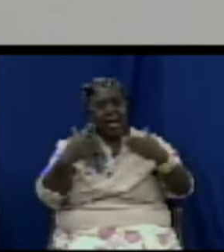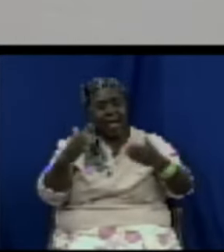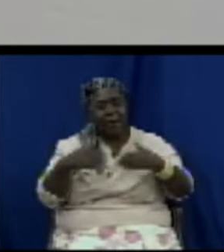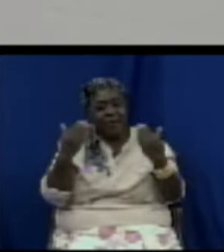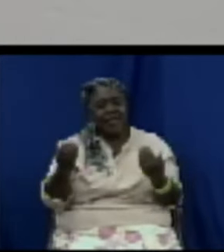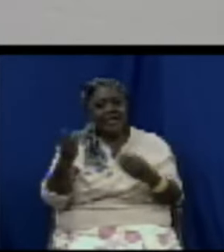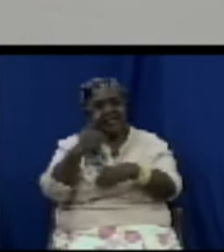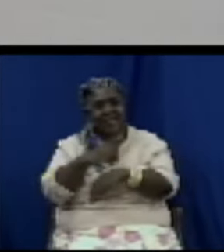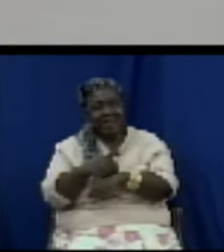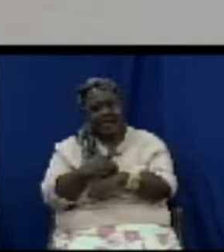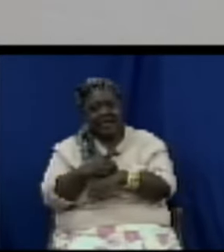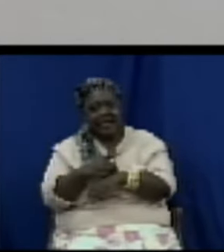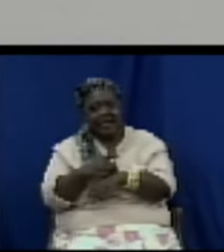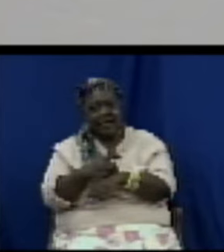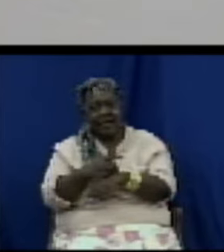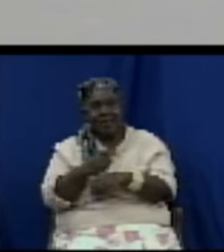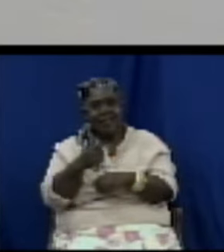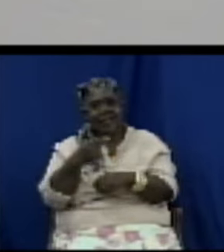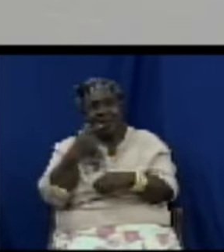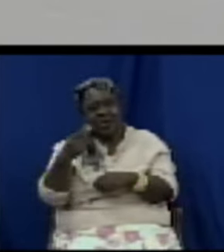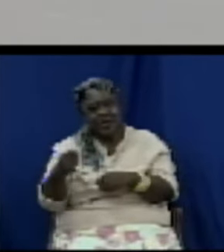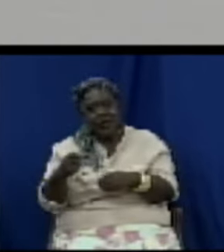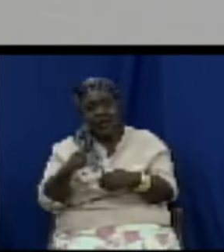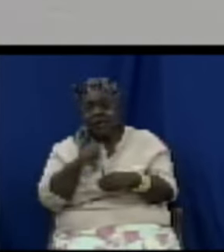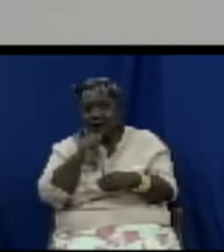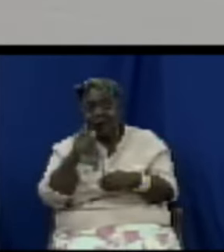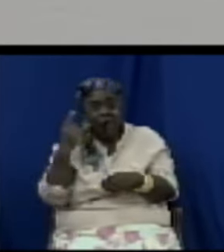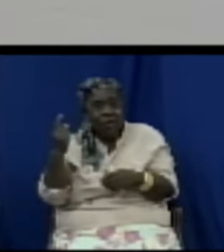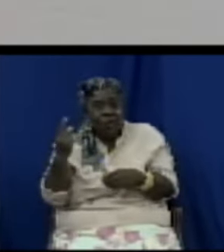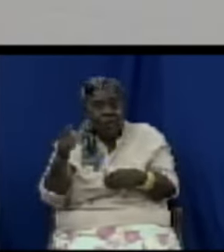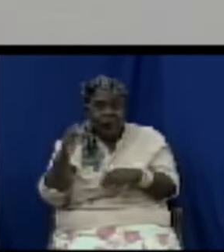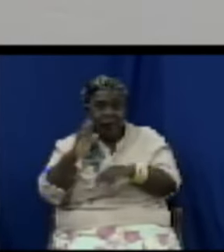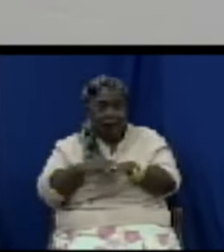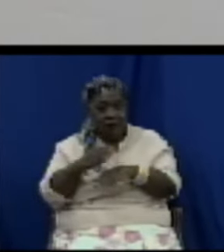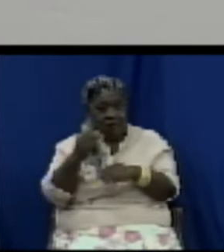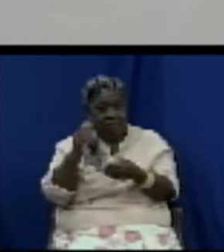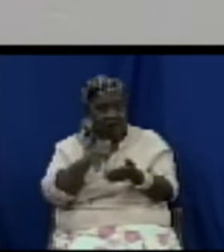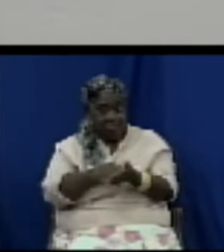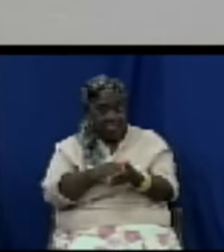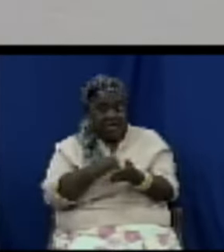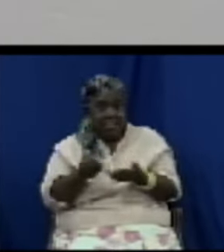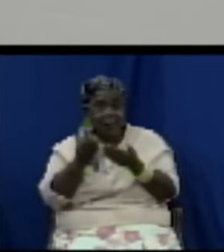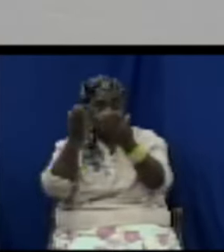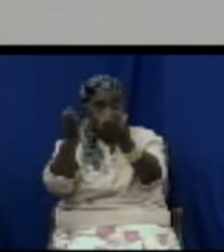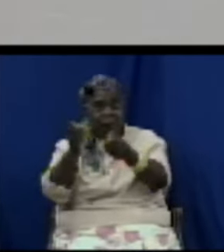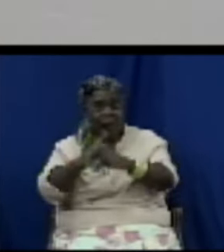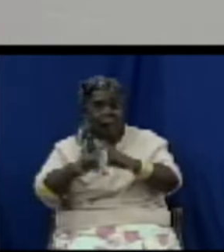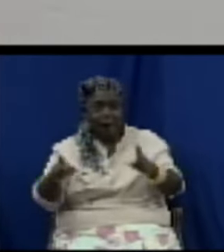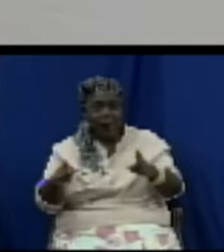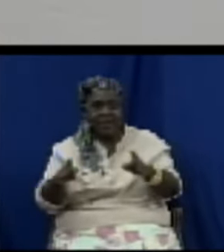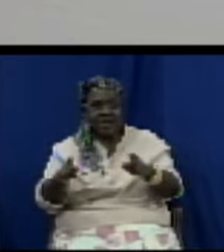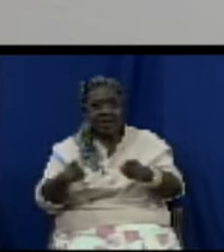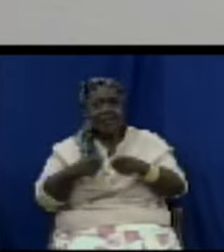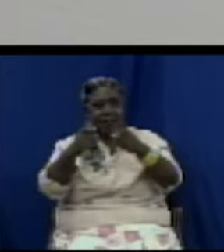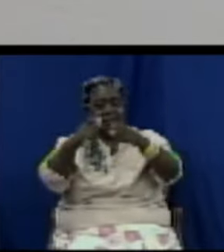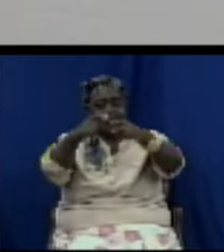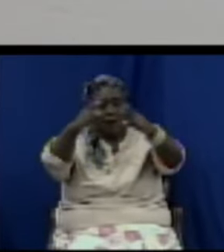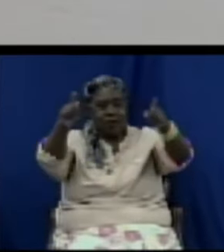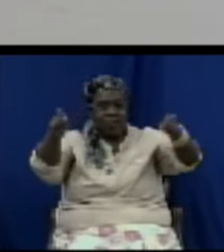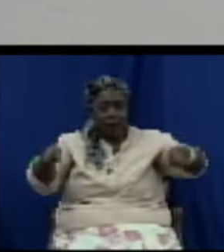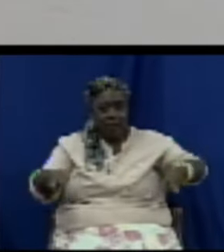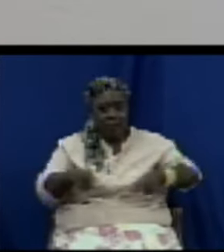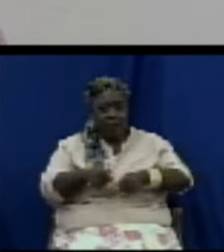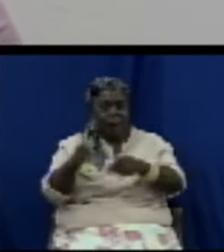be able to speak not just to the legislative changes for the consumer protection bill but to provide a framework of how these